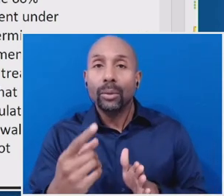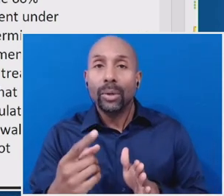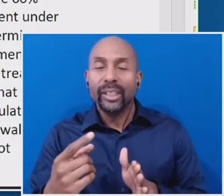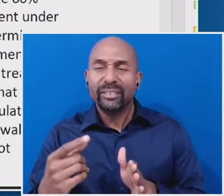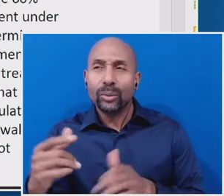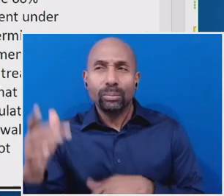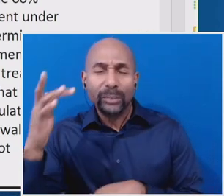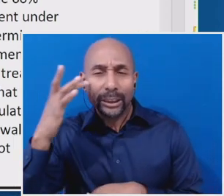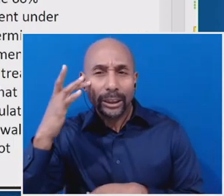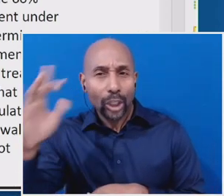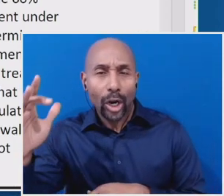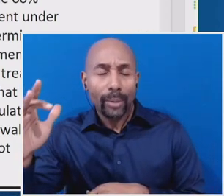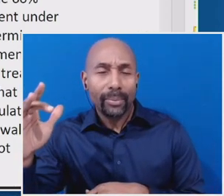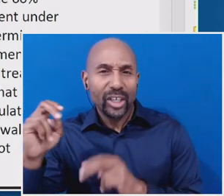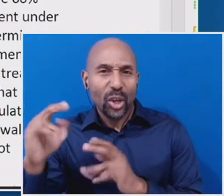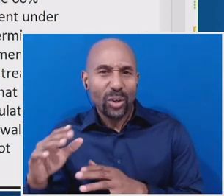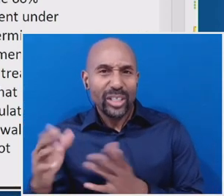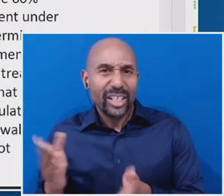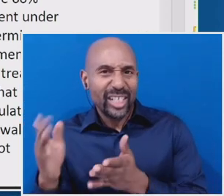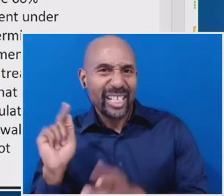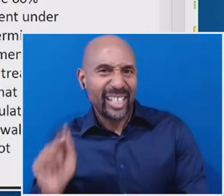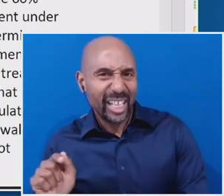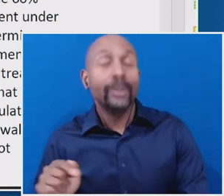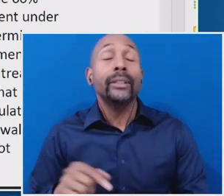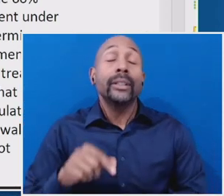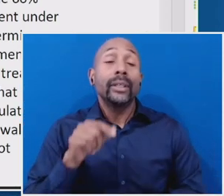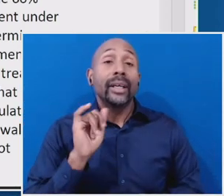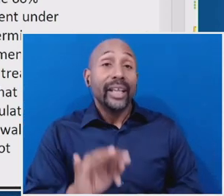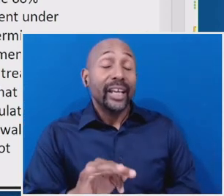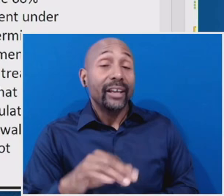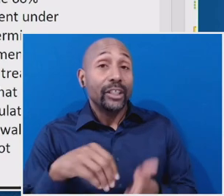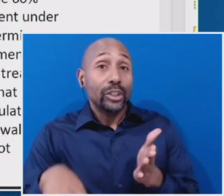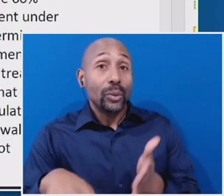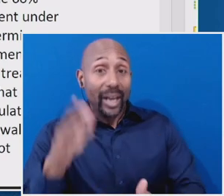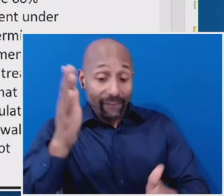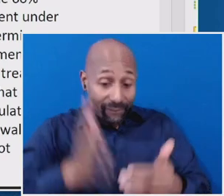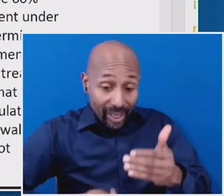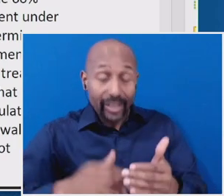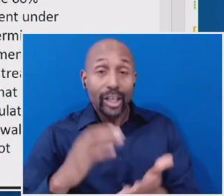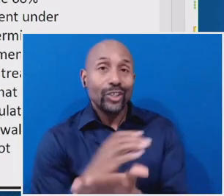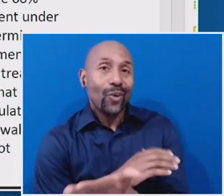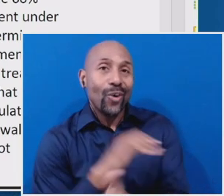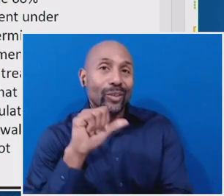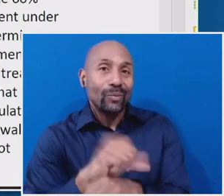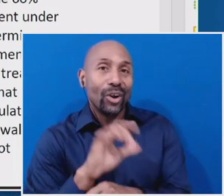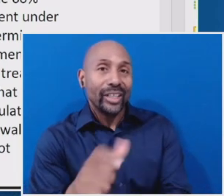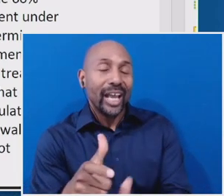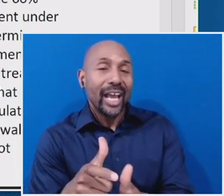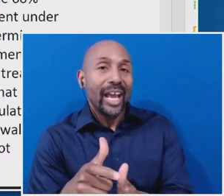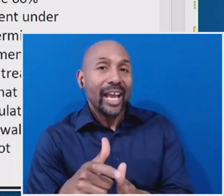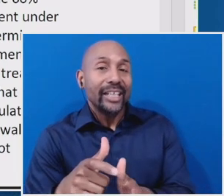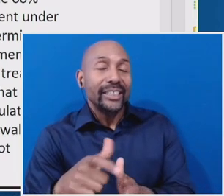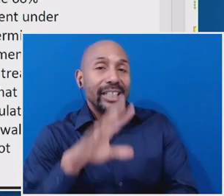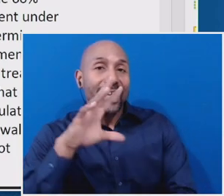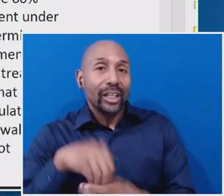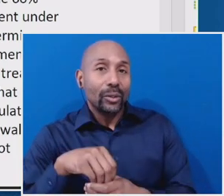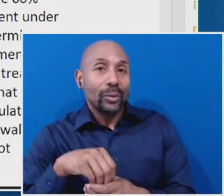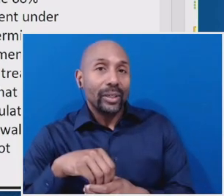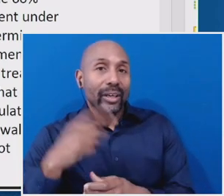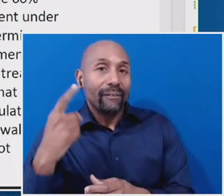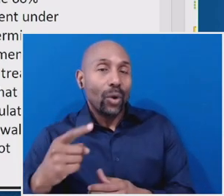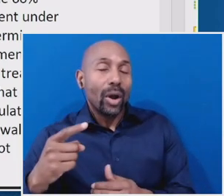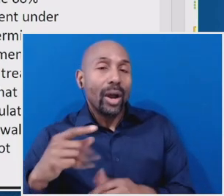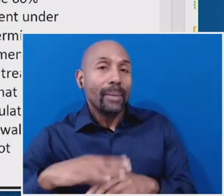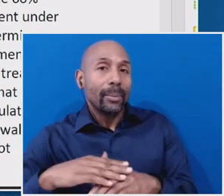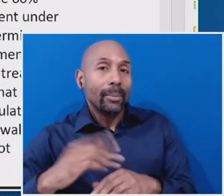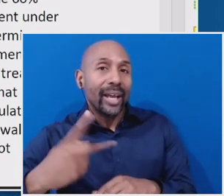time, uh, was if the student completed coursework that comprised at least half-time enrollment, um, at the time. Um, so